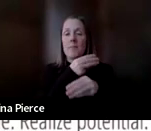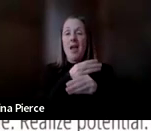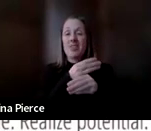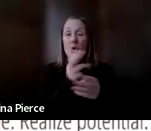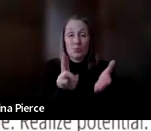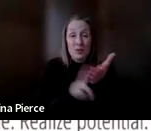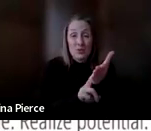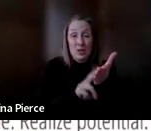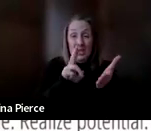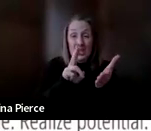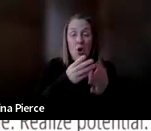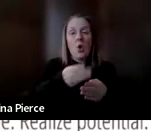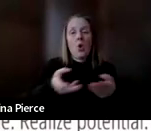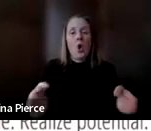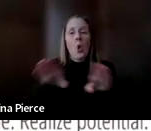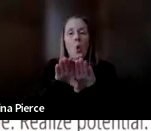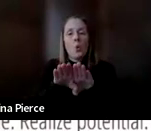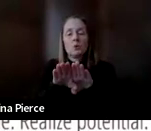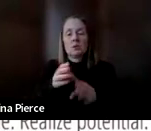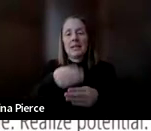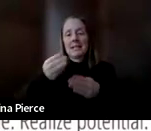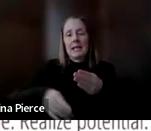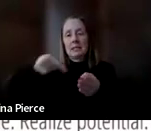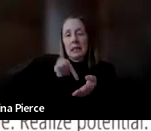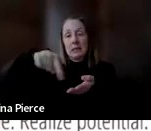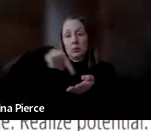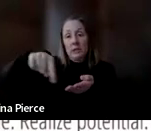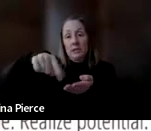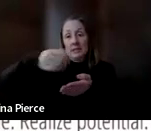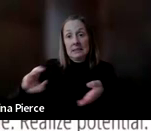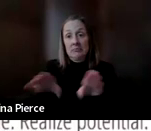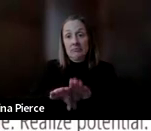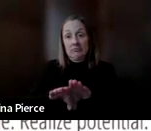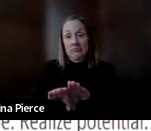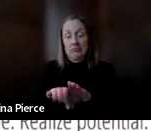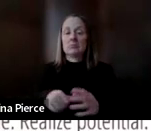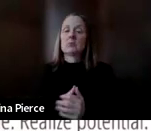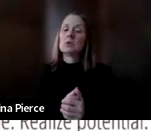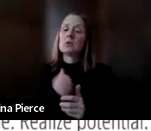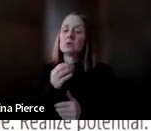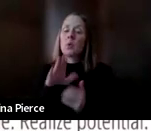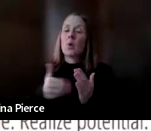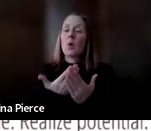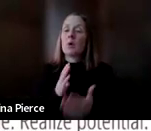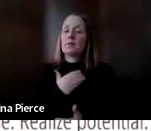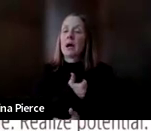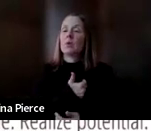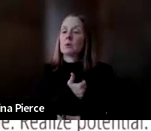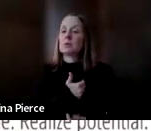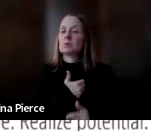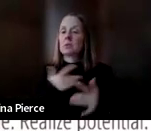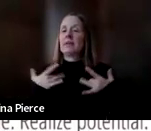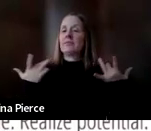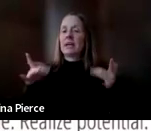would love to get you on the list to join us for those. All of our events are online at altshift